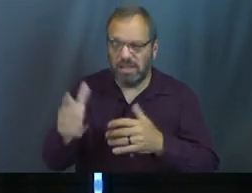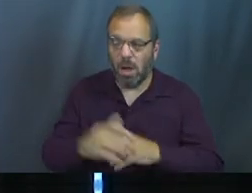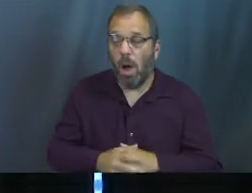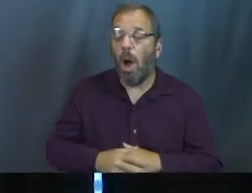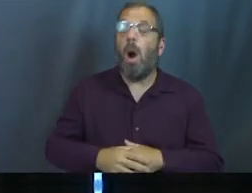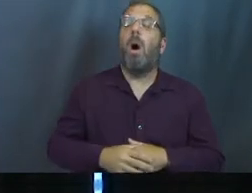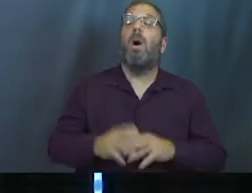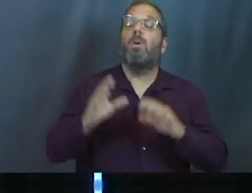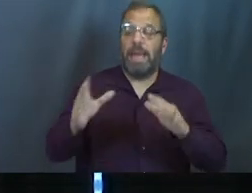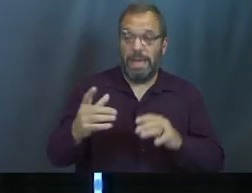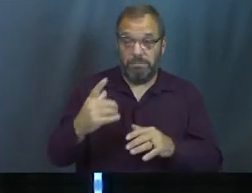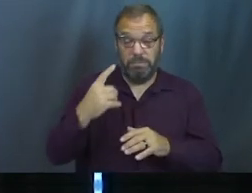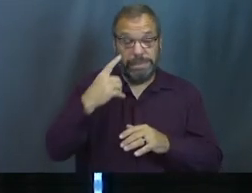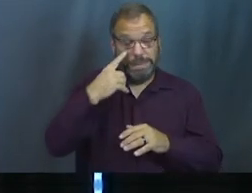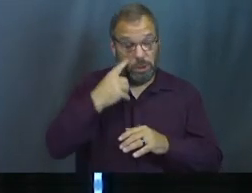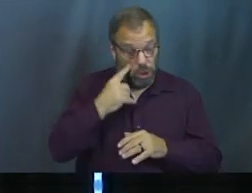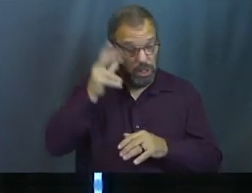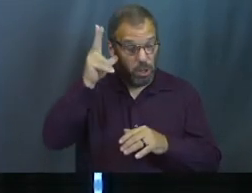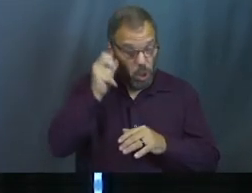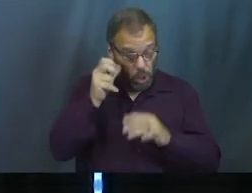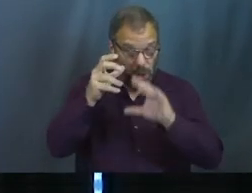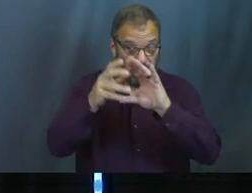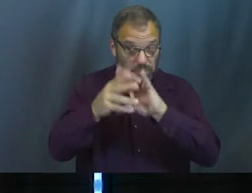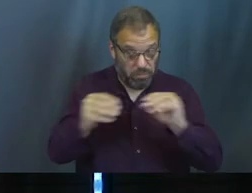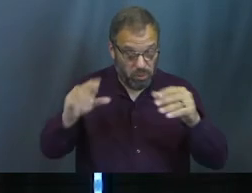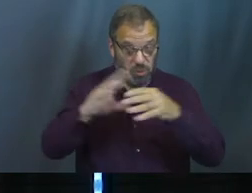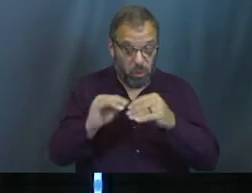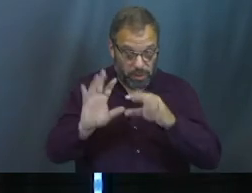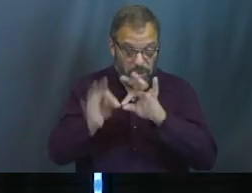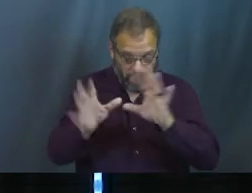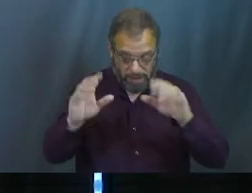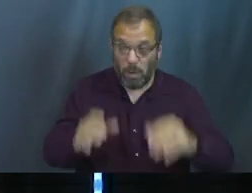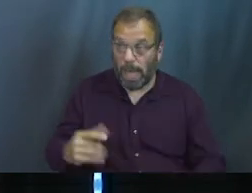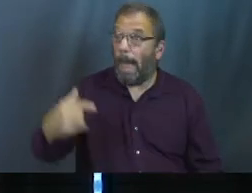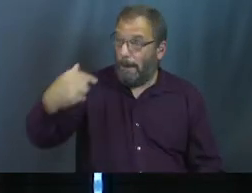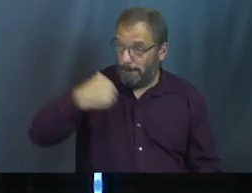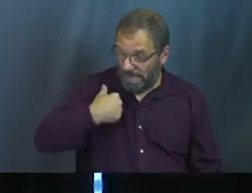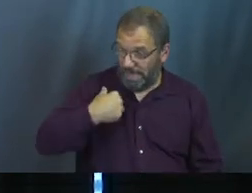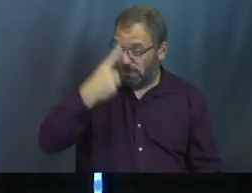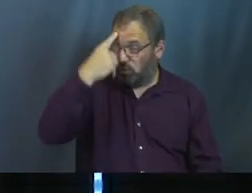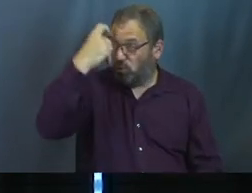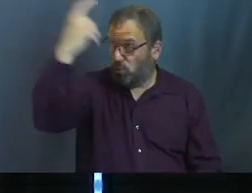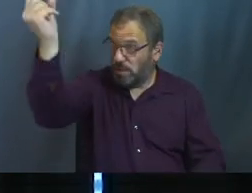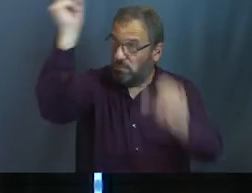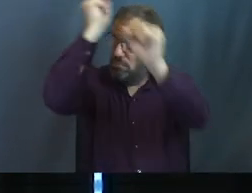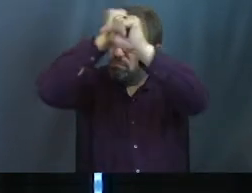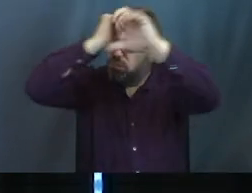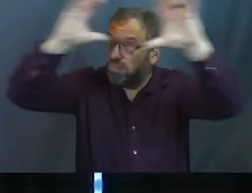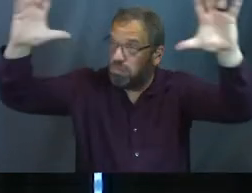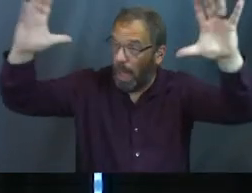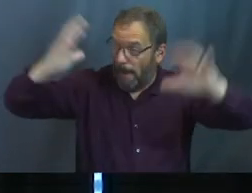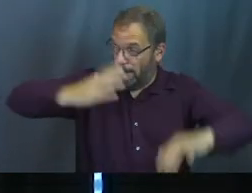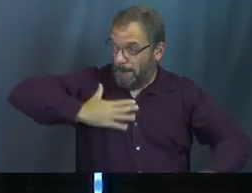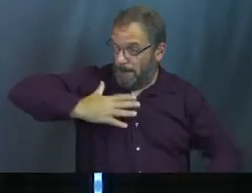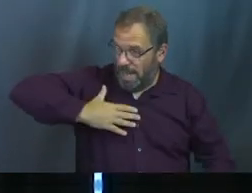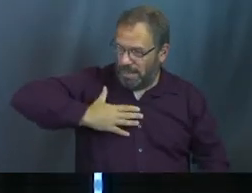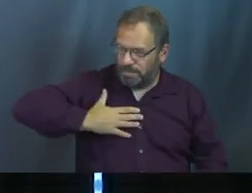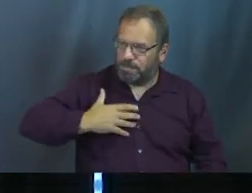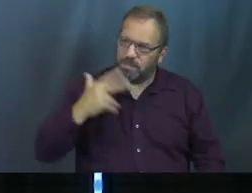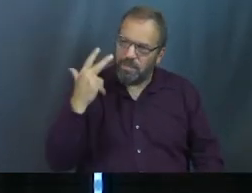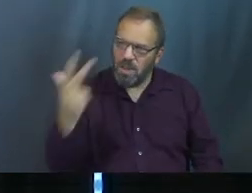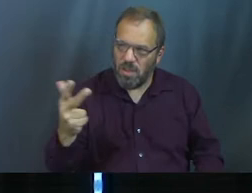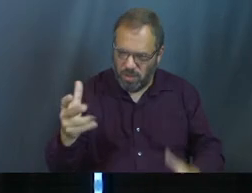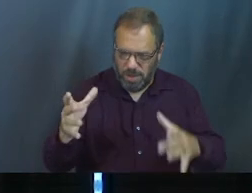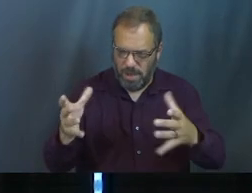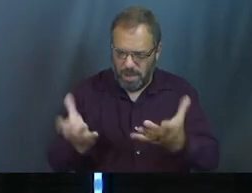saw that Joseph had given the first dream such a positive interpretation, he said to Joseph, I had a dream too. In my dream, there were